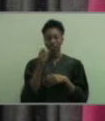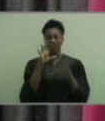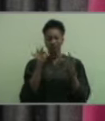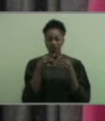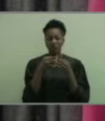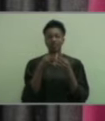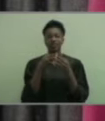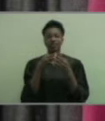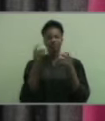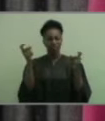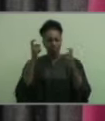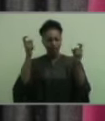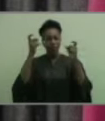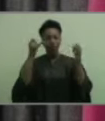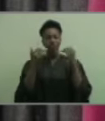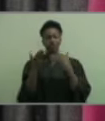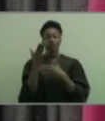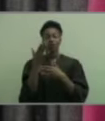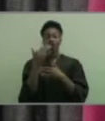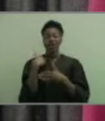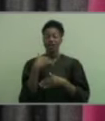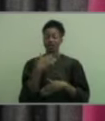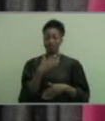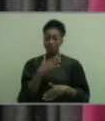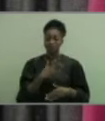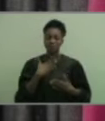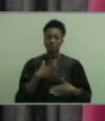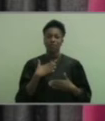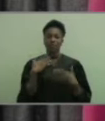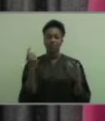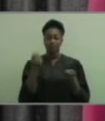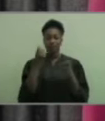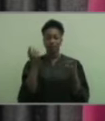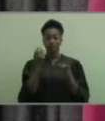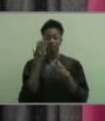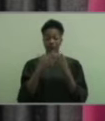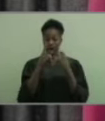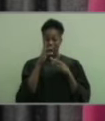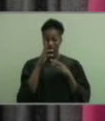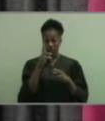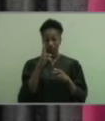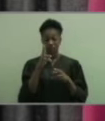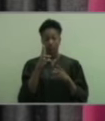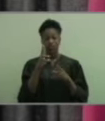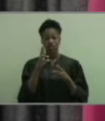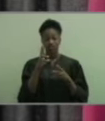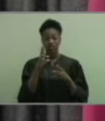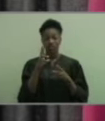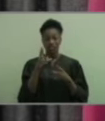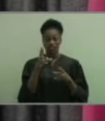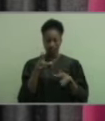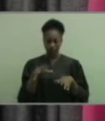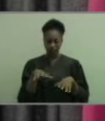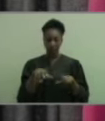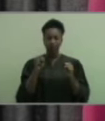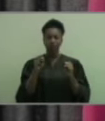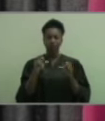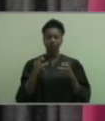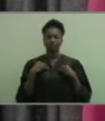I am pleased to share with you just some of the honors earned by the class of 2020 at HVJ.